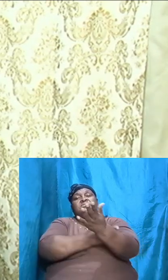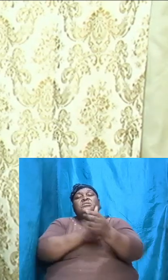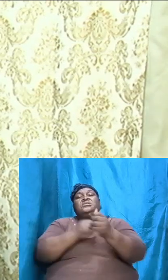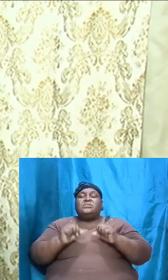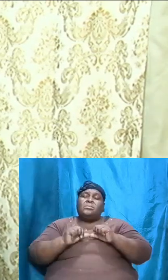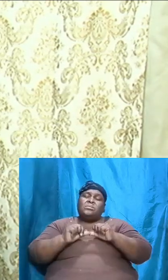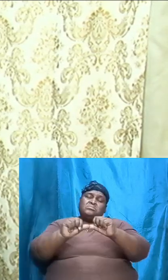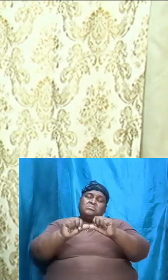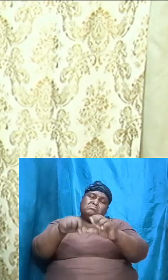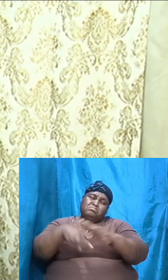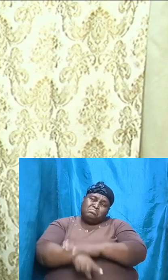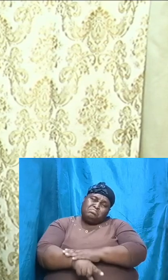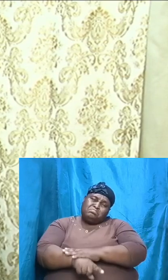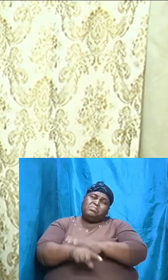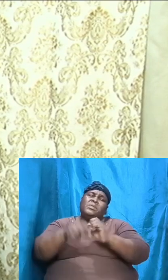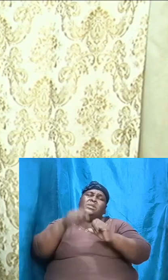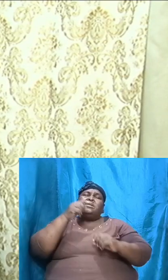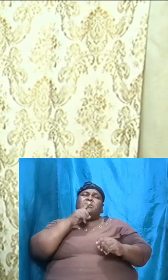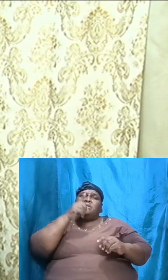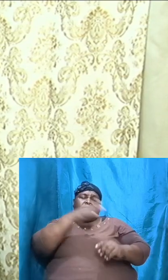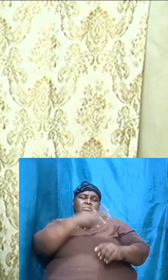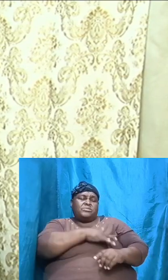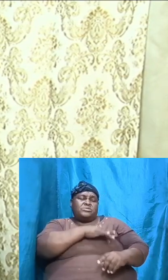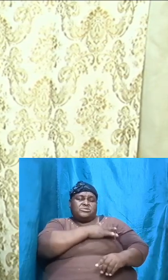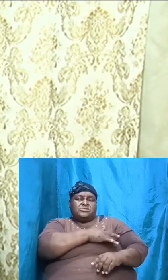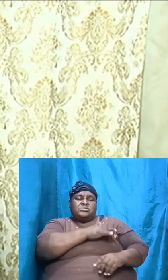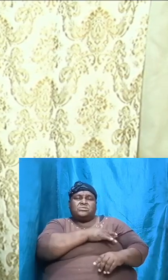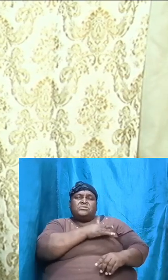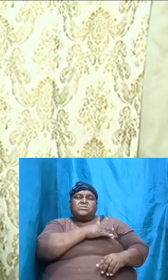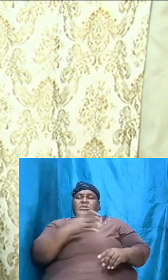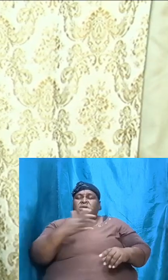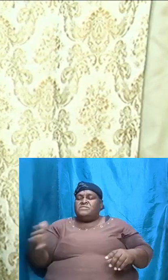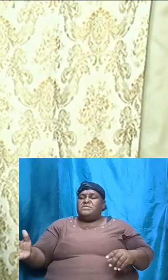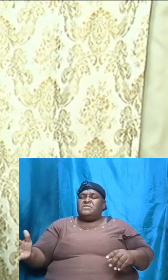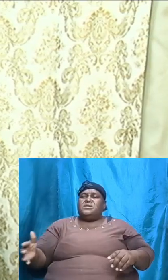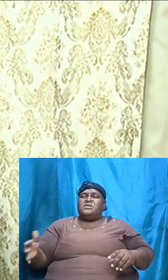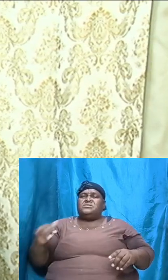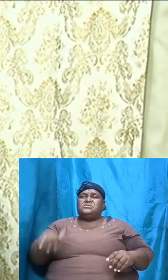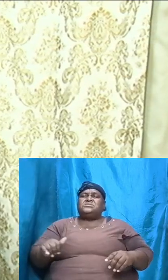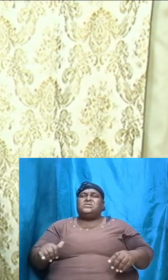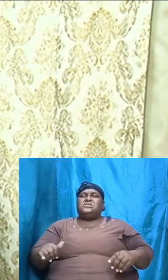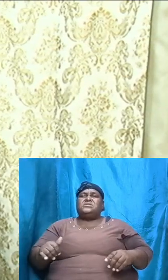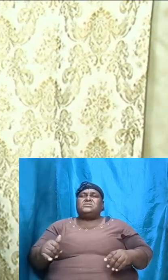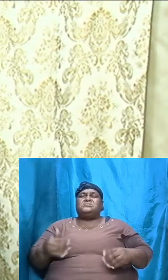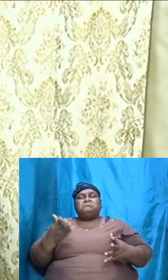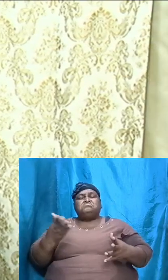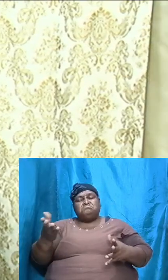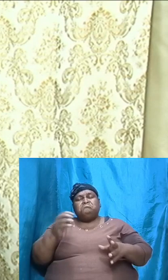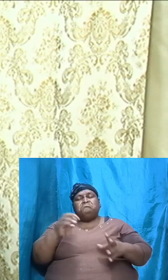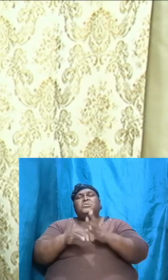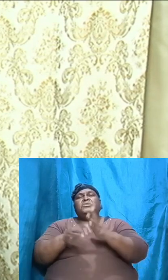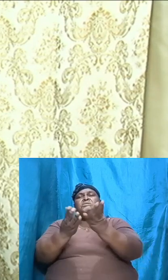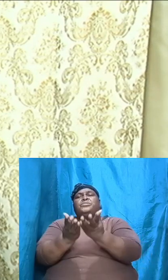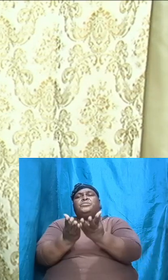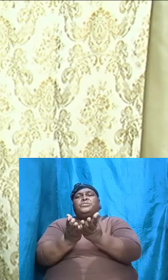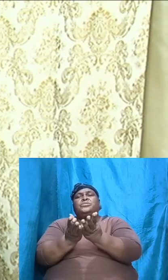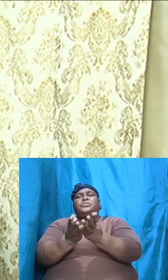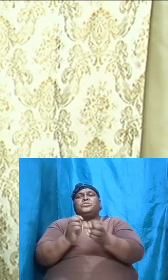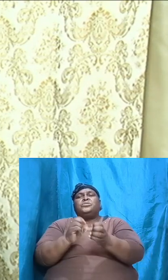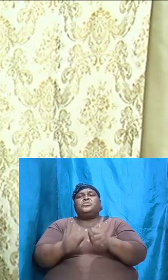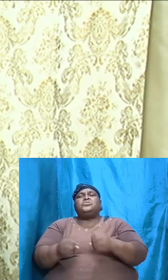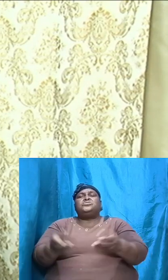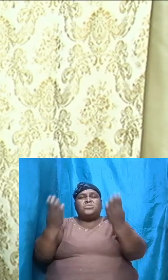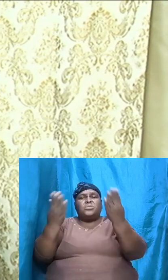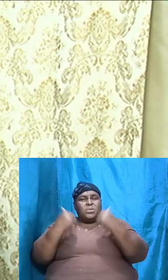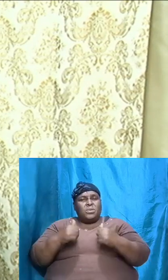and profound appreciation of the things that are there and so when we get back